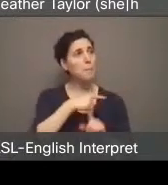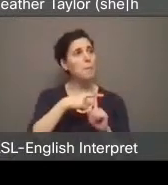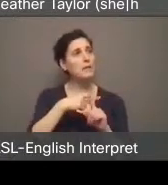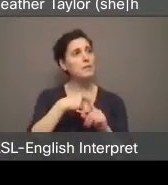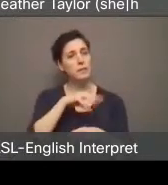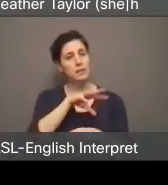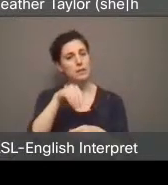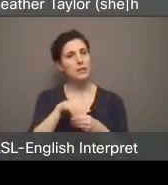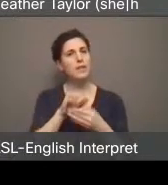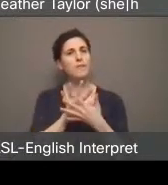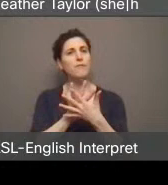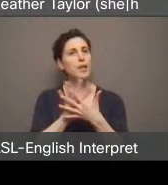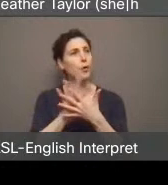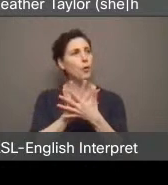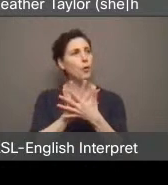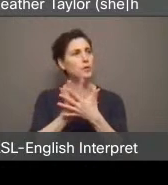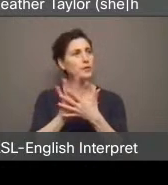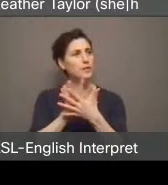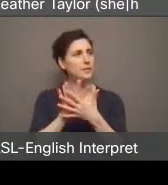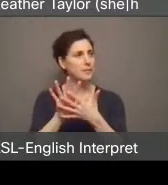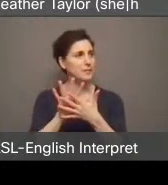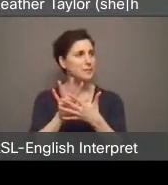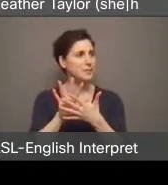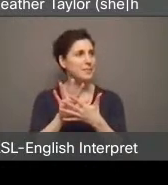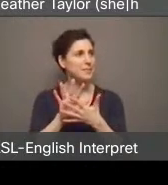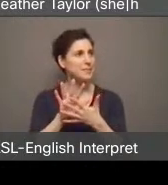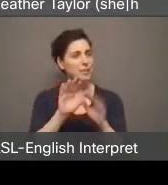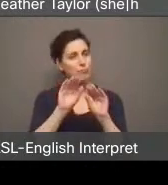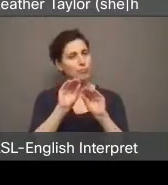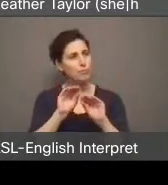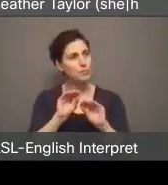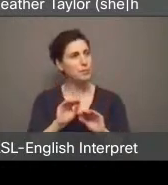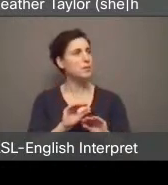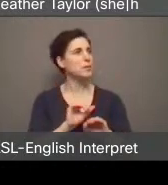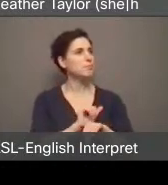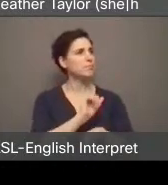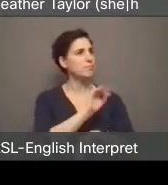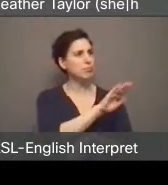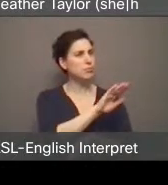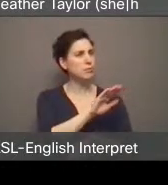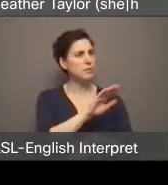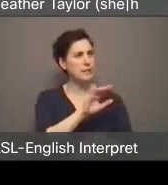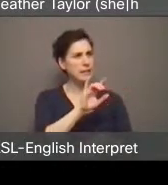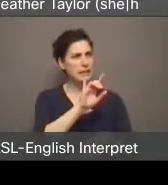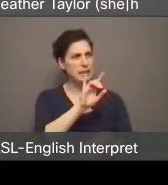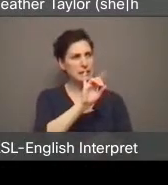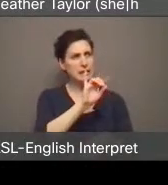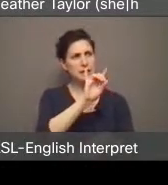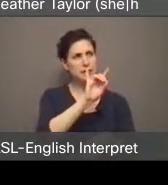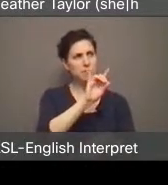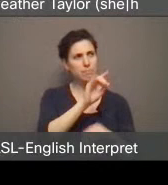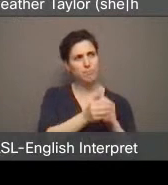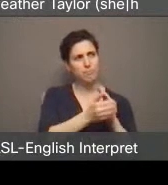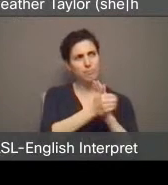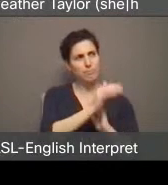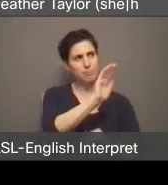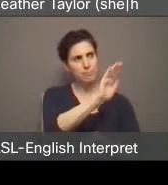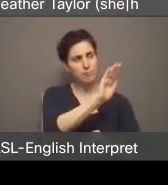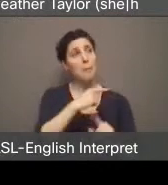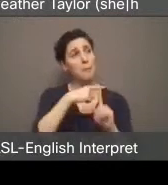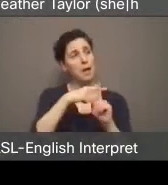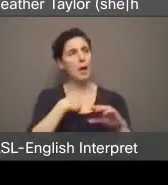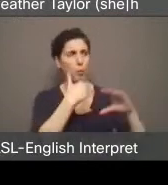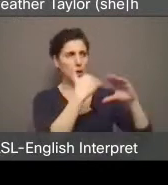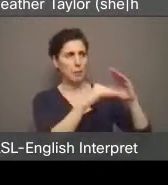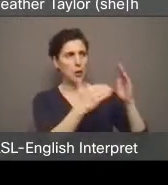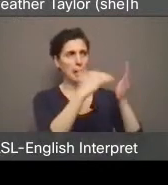get more into the nitty gritty and the details. That was submitted, I believe Giselle told me that it is now part of the record. And of course, I'll email that to you again as